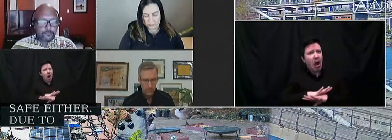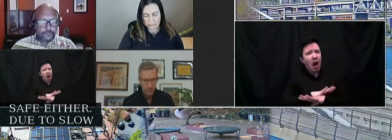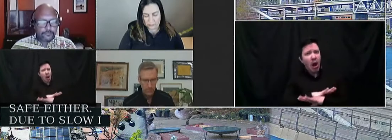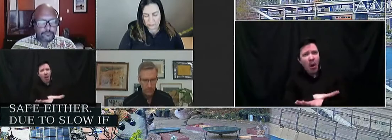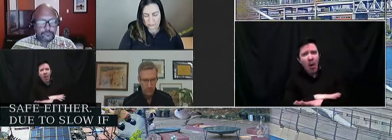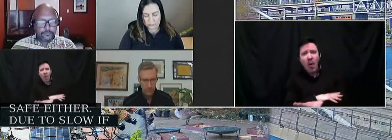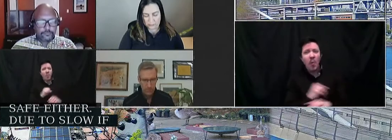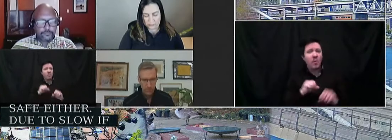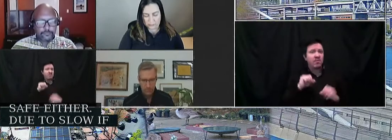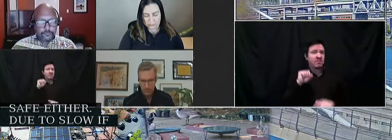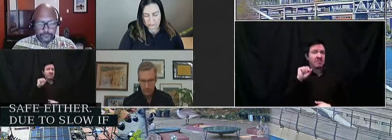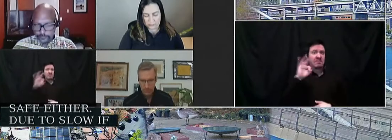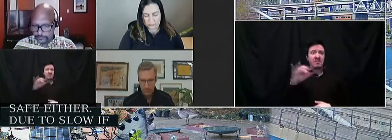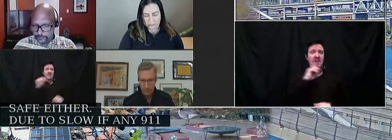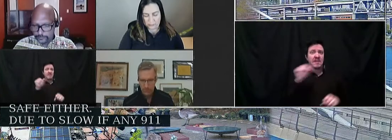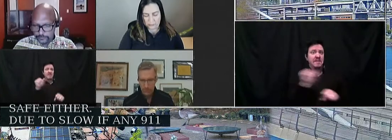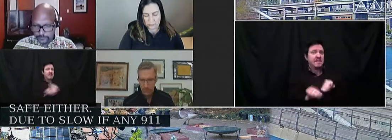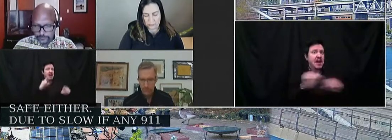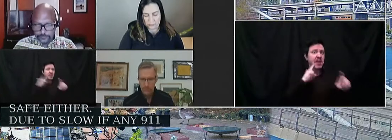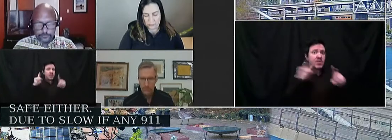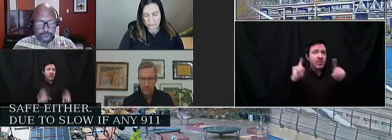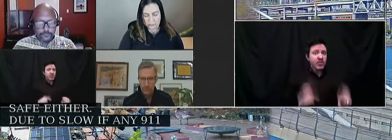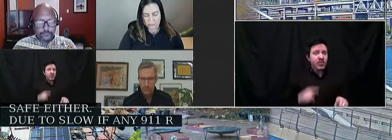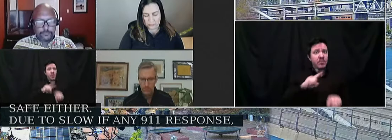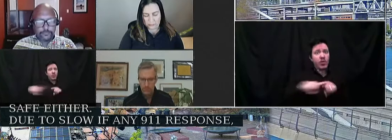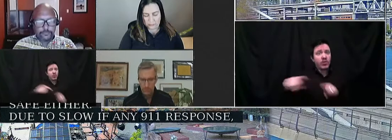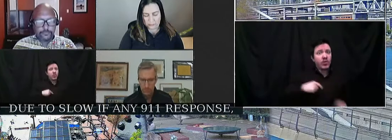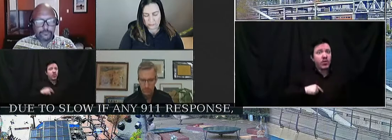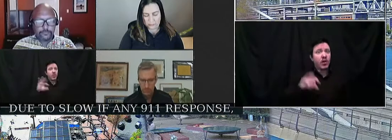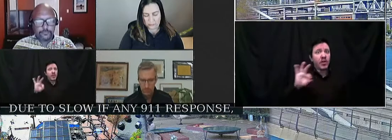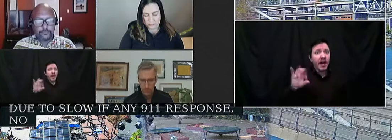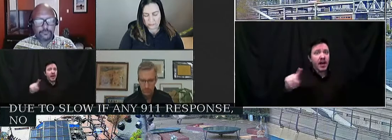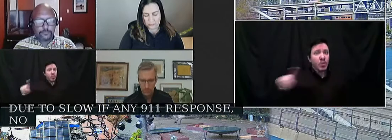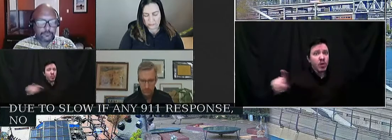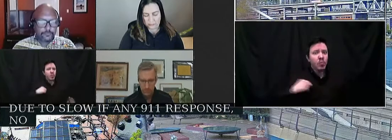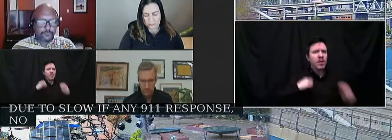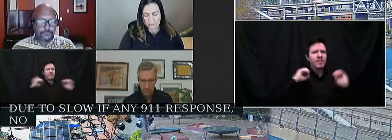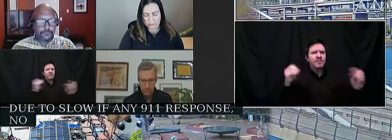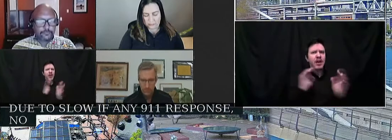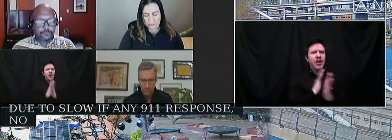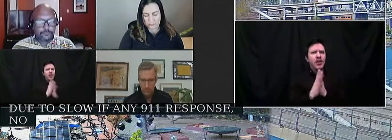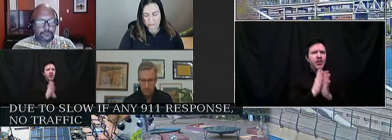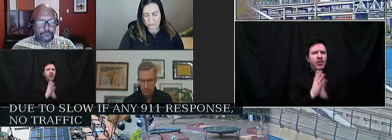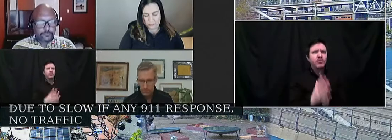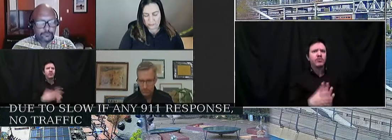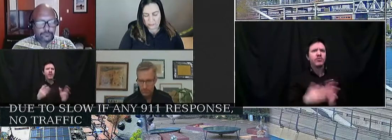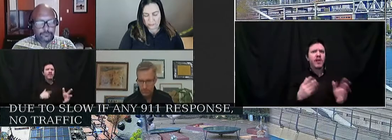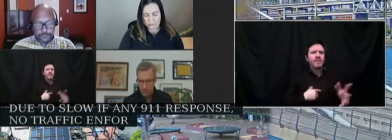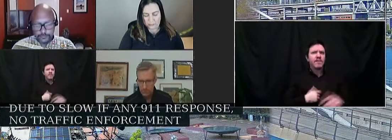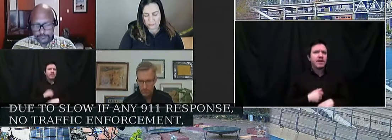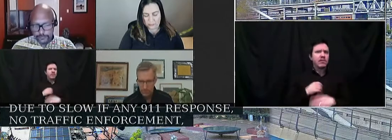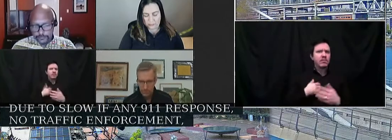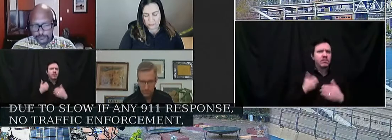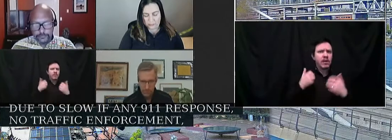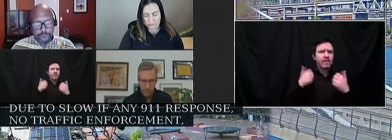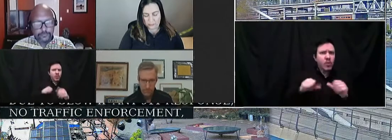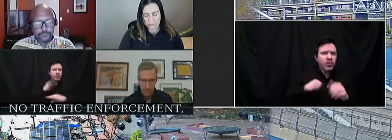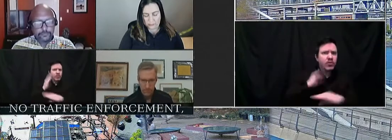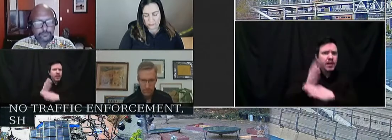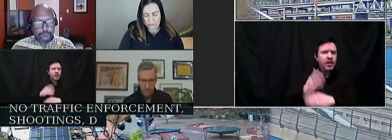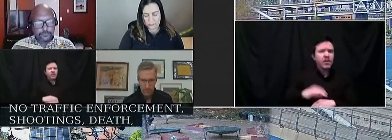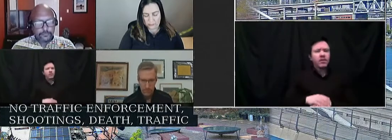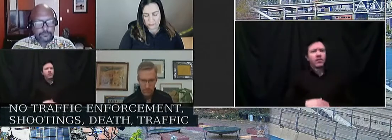response, no traffic enforcement, shootings, death, traffic accidents,